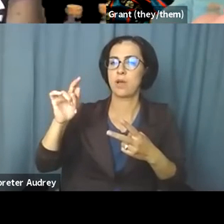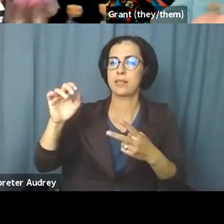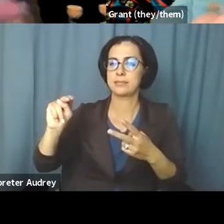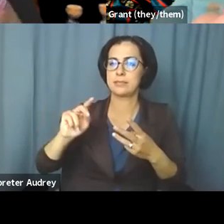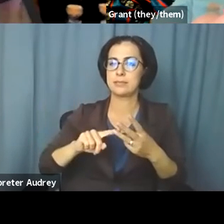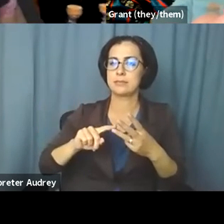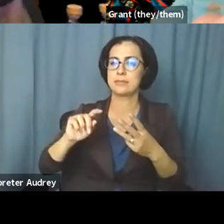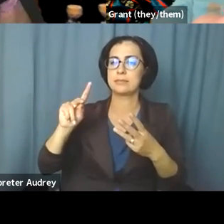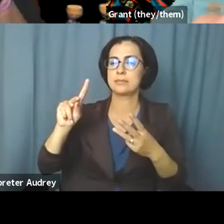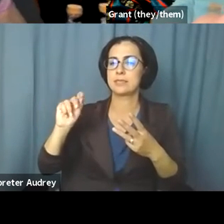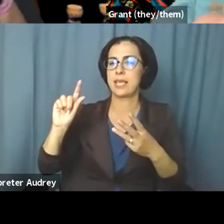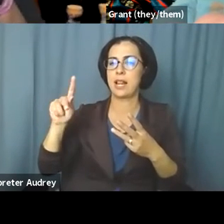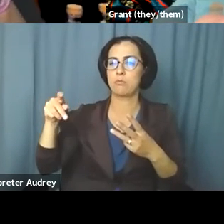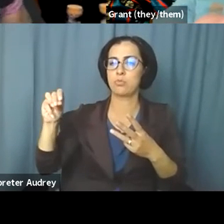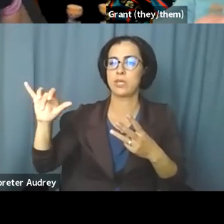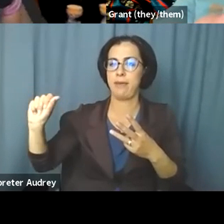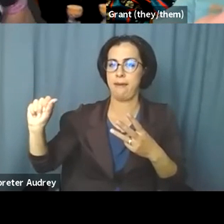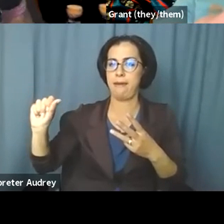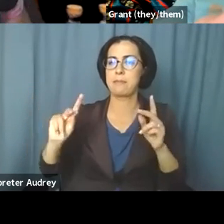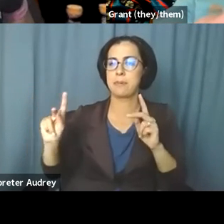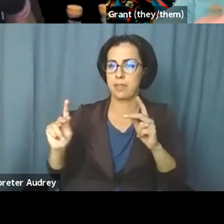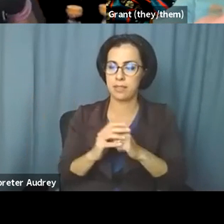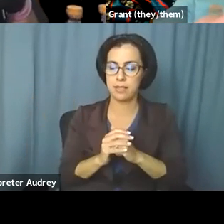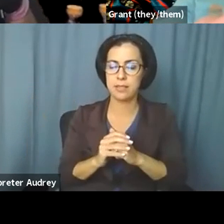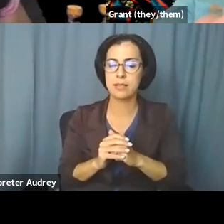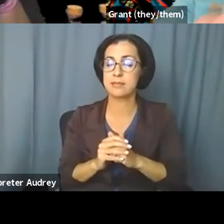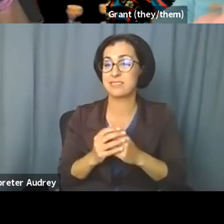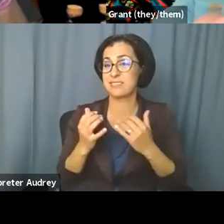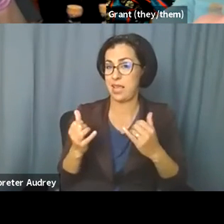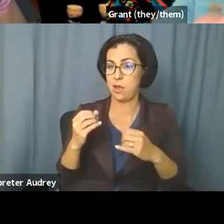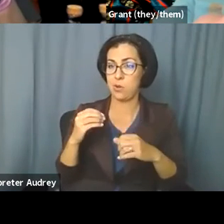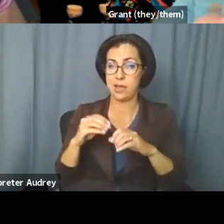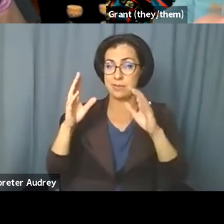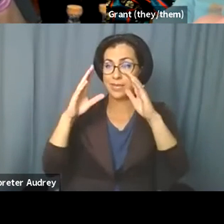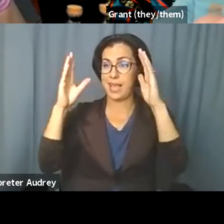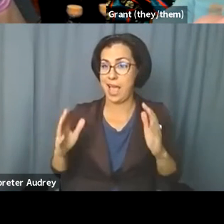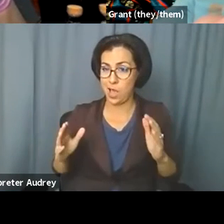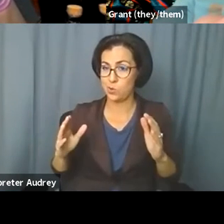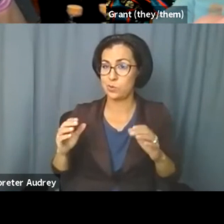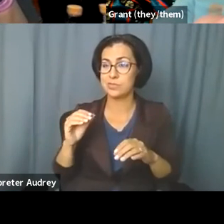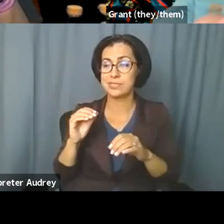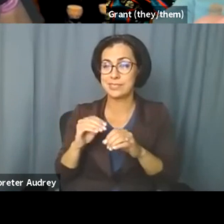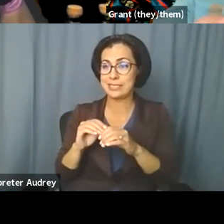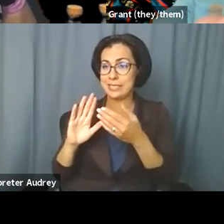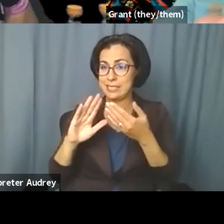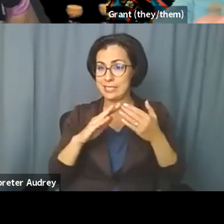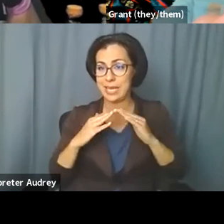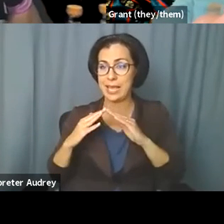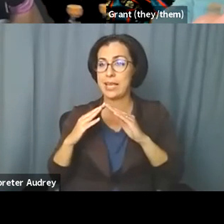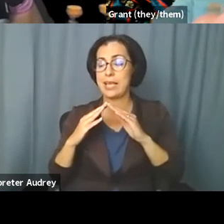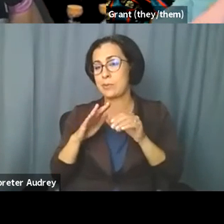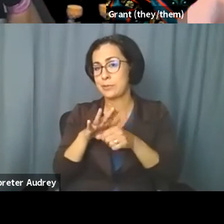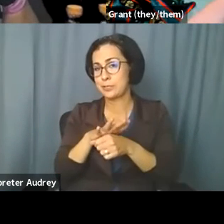Um, I am in a house that is in a neighborhood that was where,